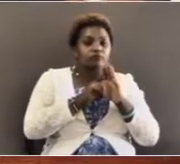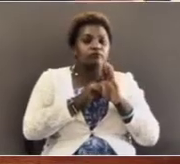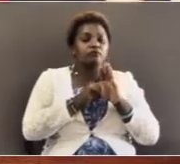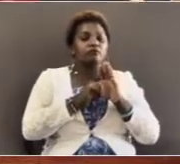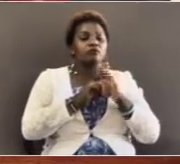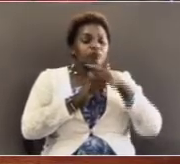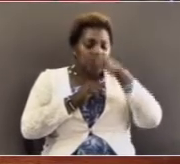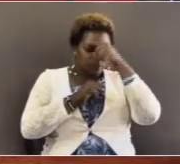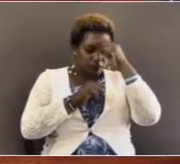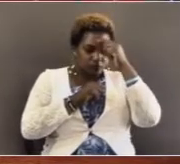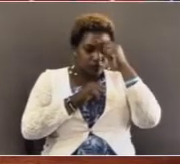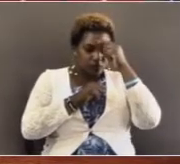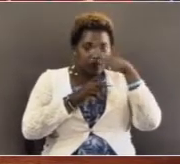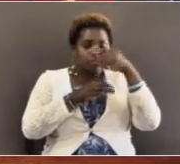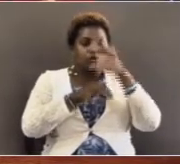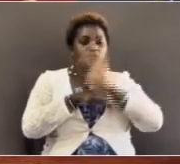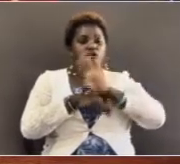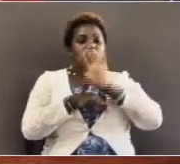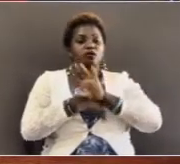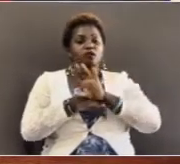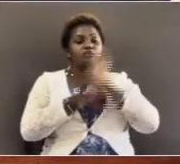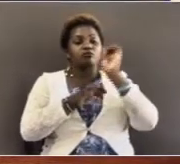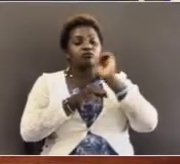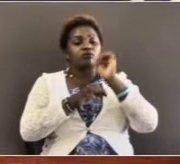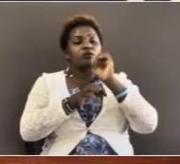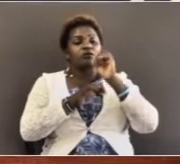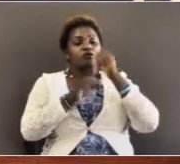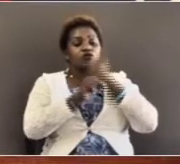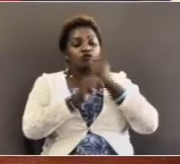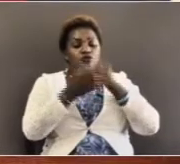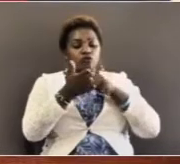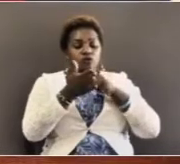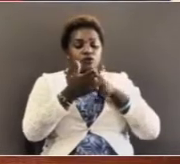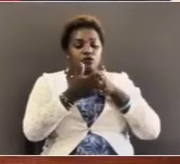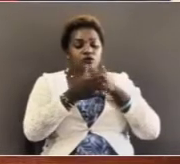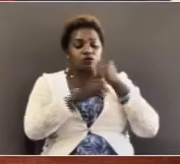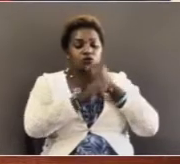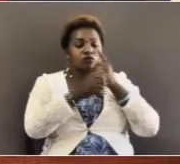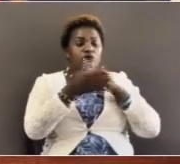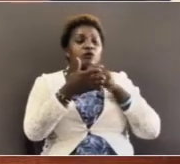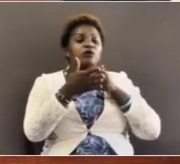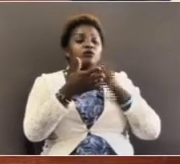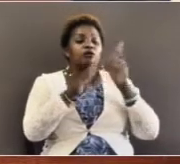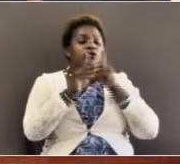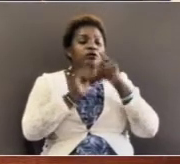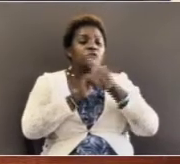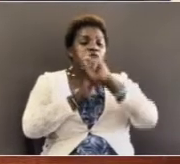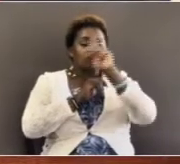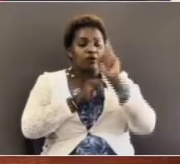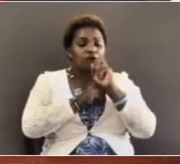since you did not go to church what happened did you sleep did you